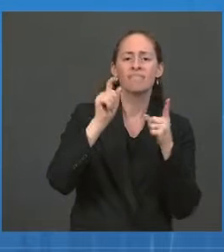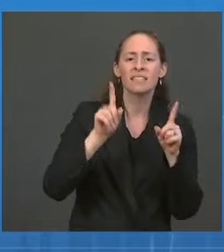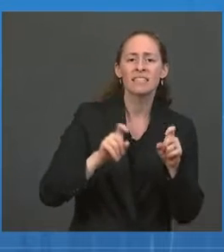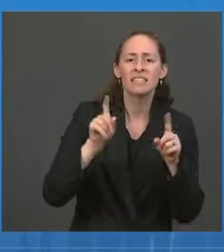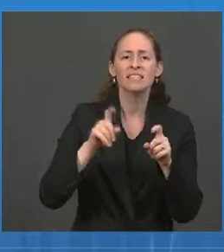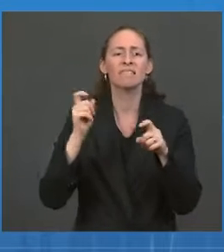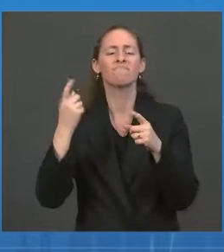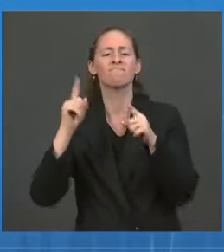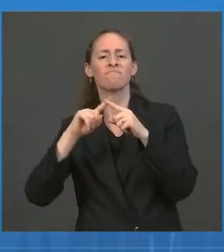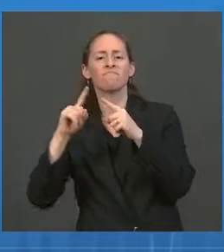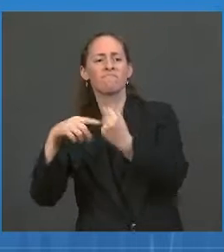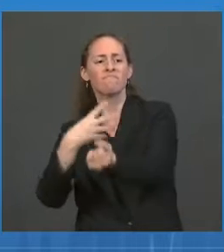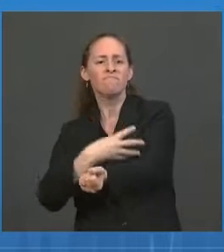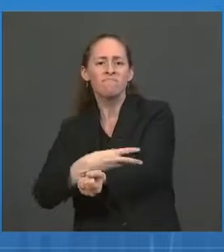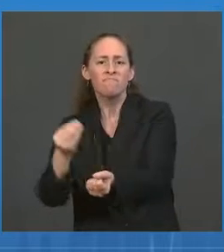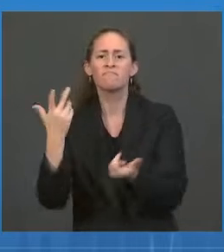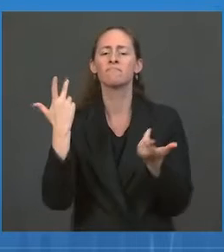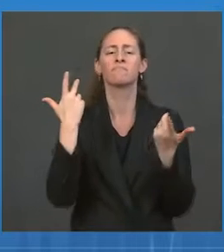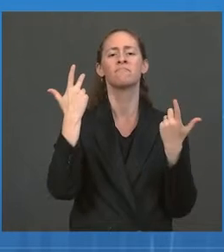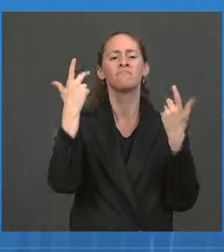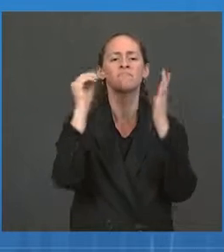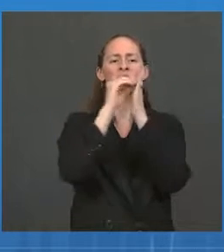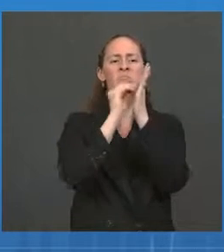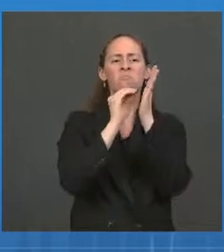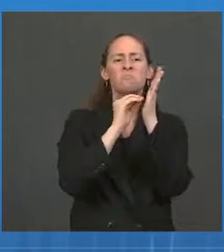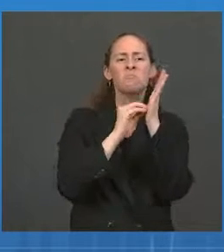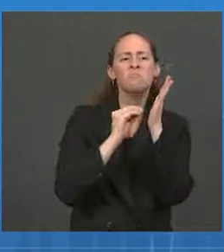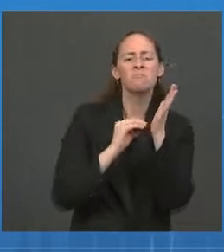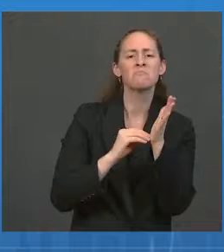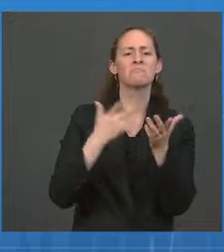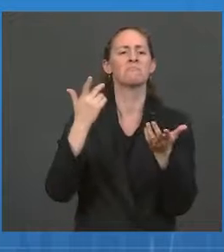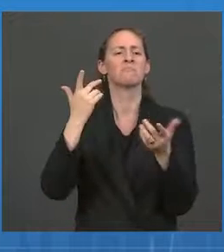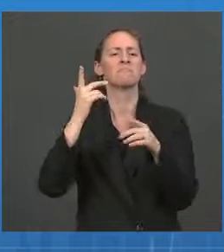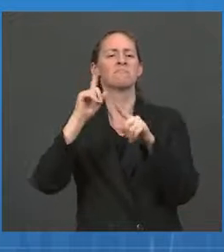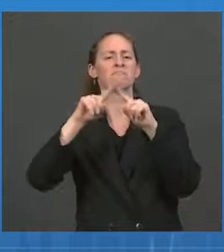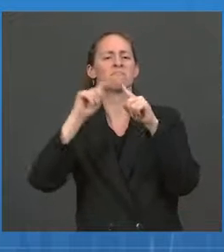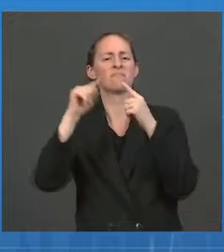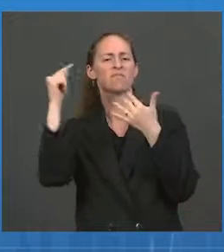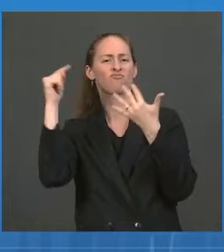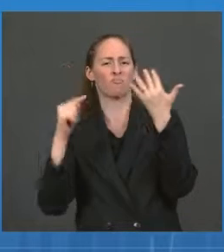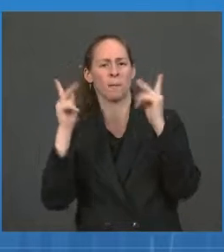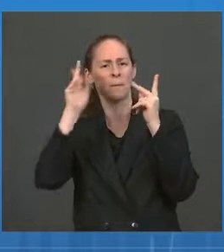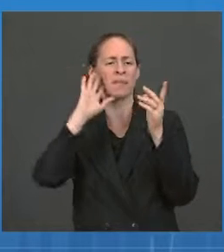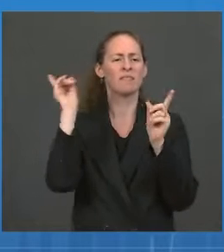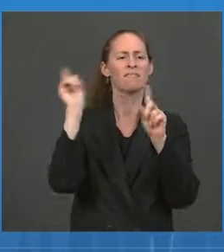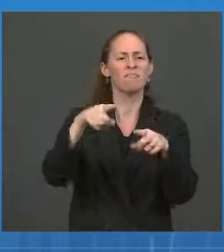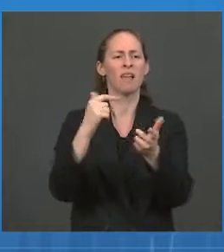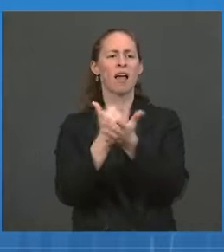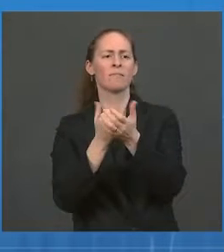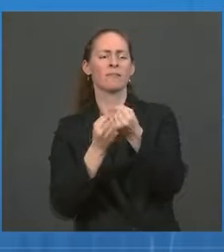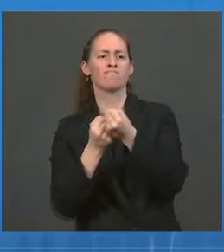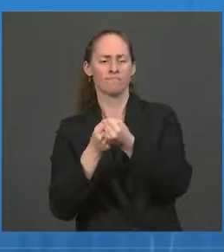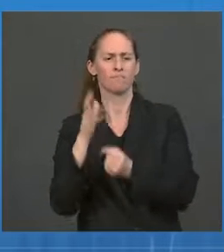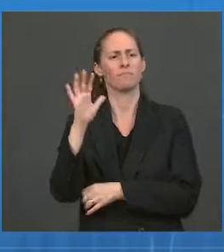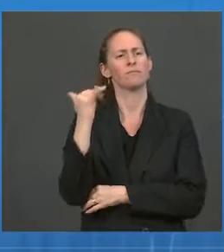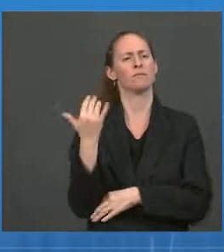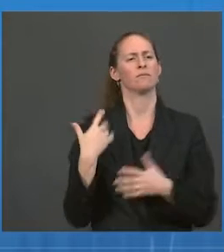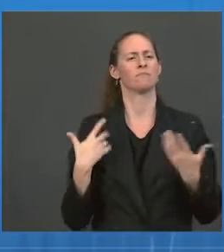and mobile health technologies. Next slide. So what are the key questions and gaps that we need to fill?